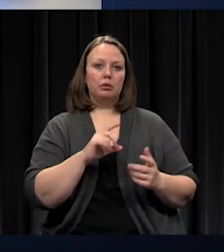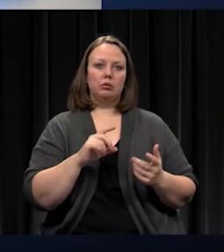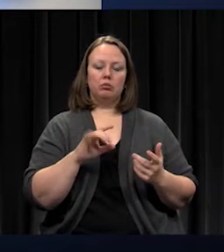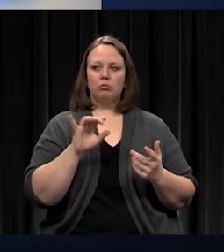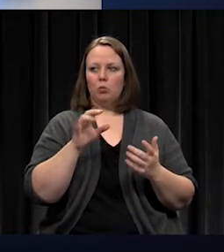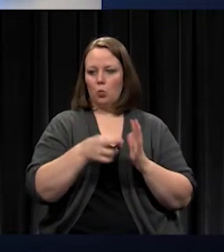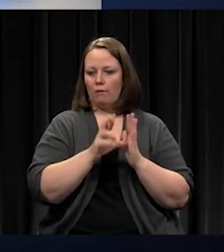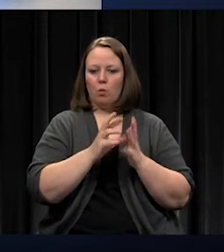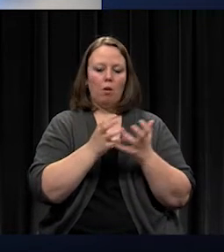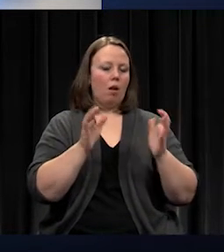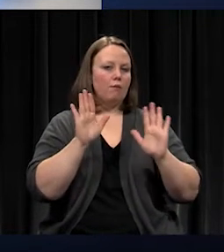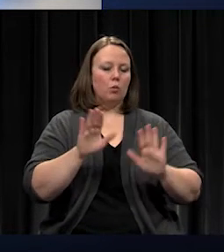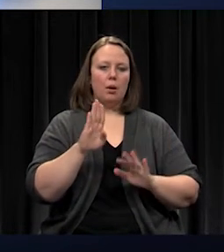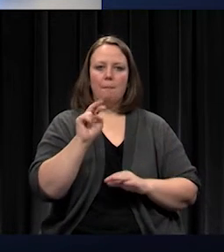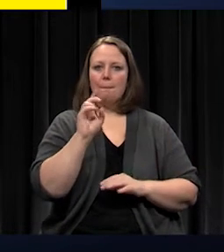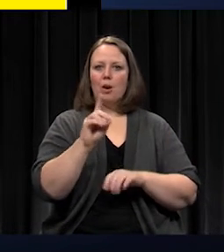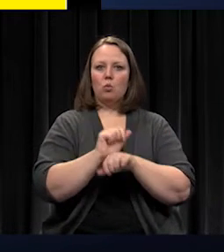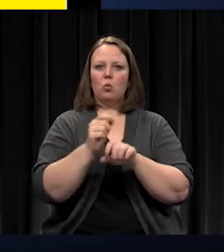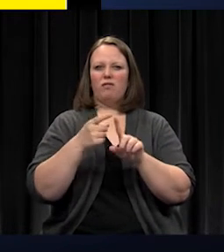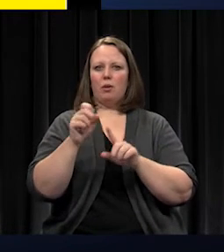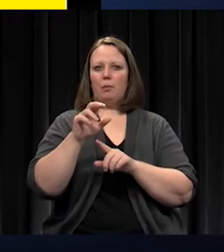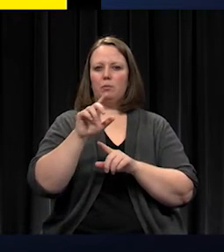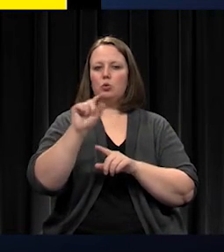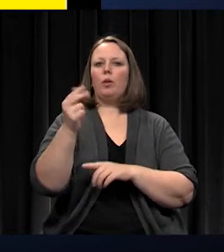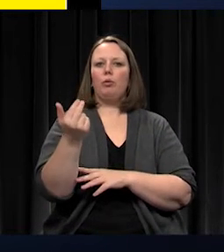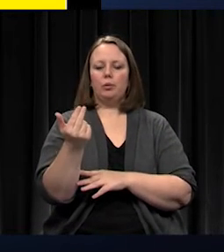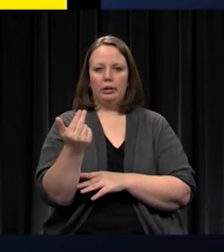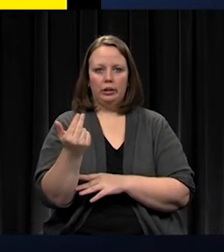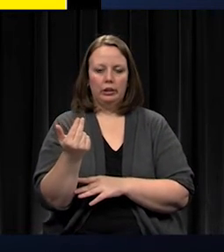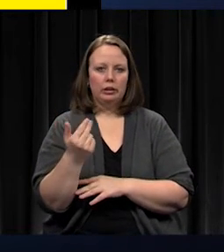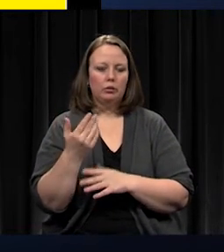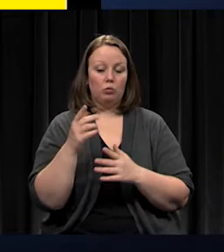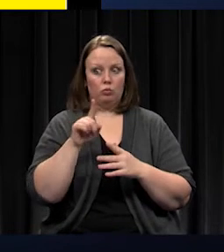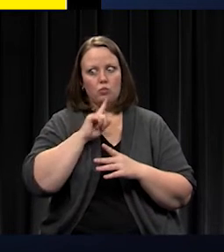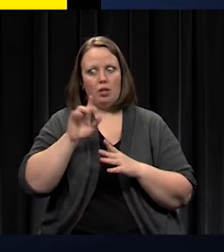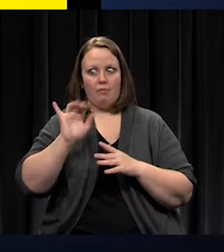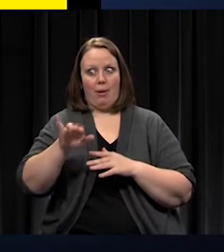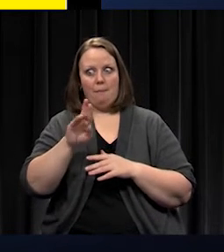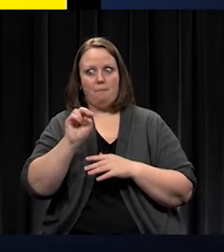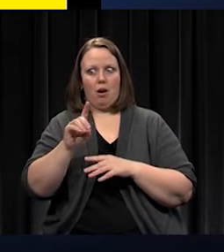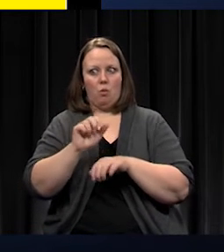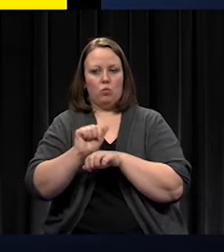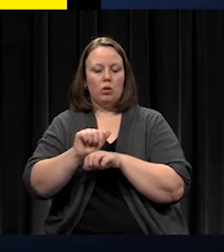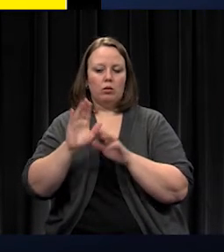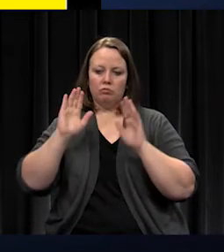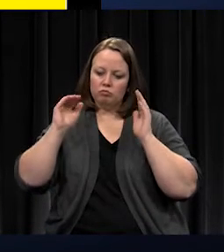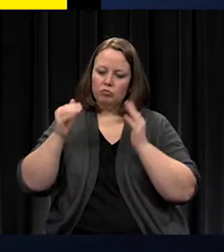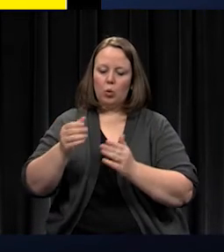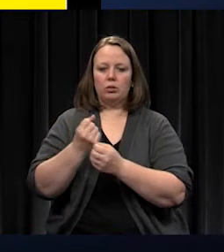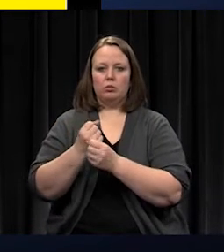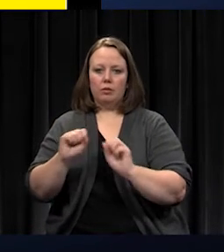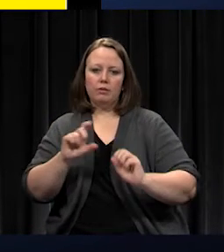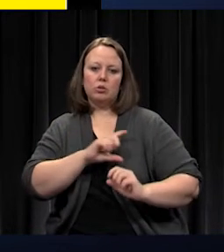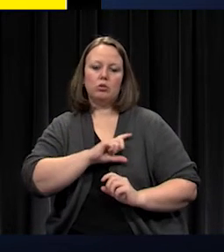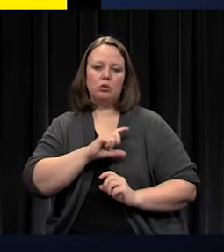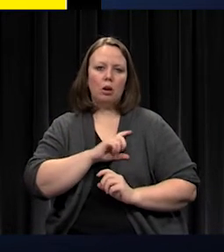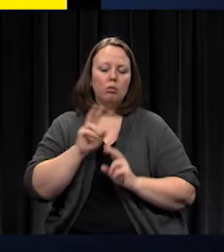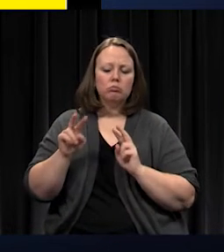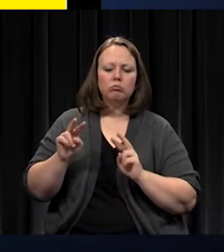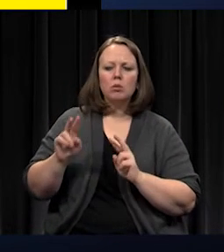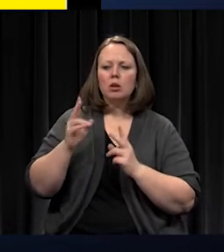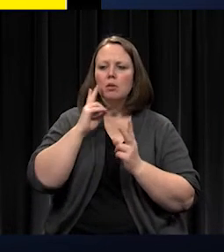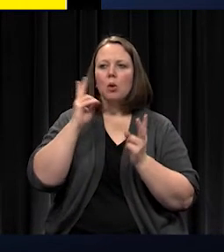bond 2013, where we really had a focus on safety and security. And as we look back at the work that we did, we find